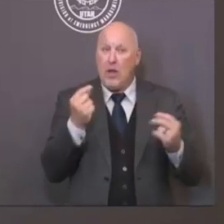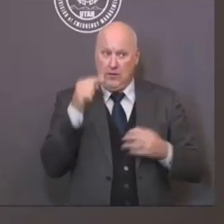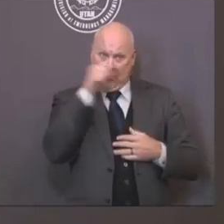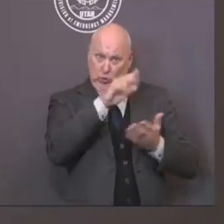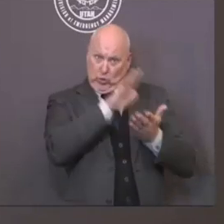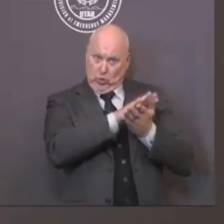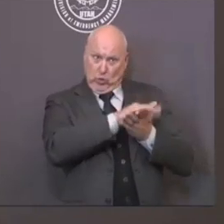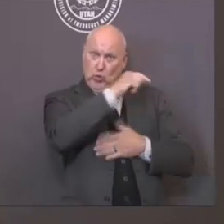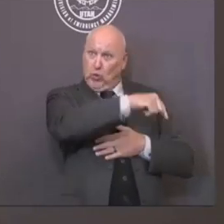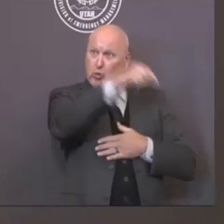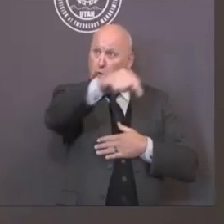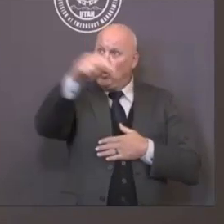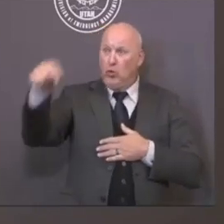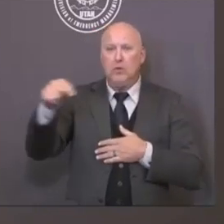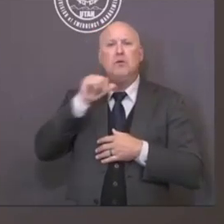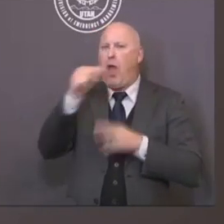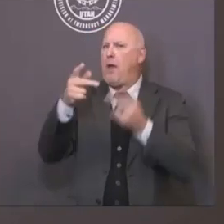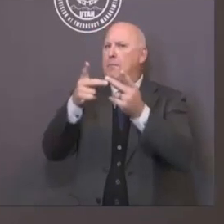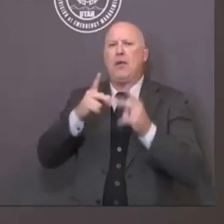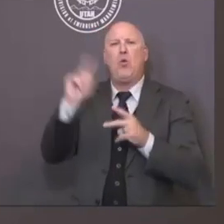I expect, along with that,